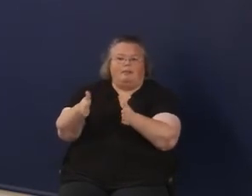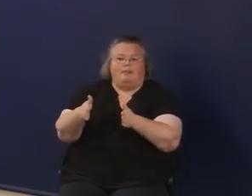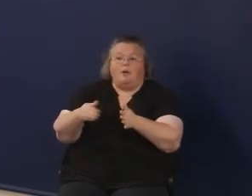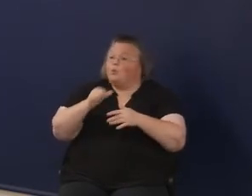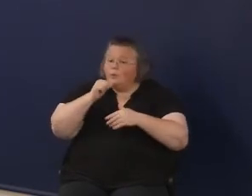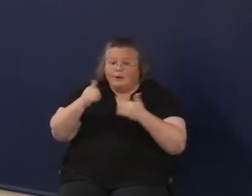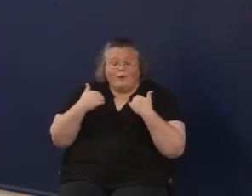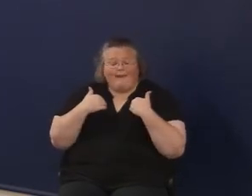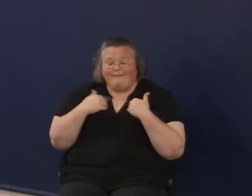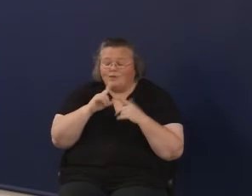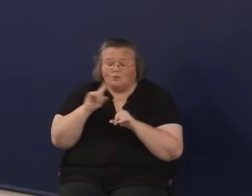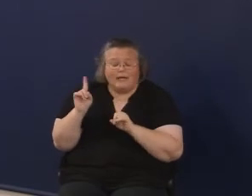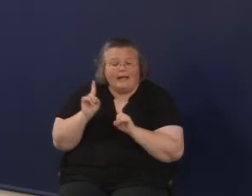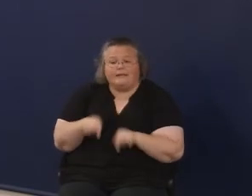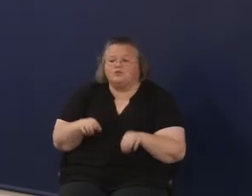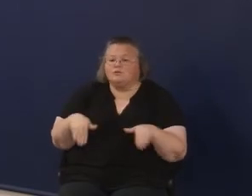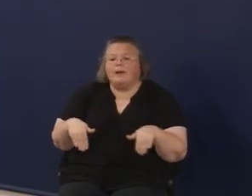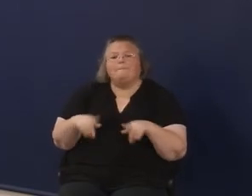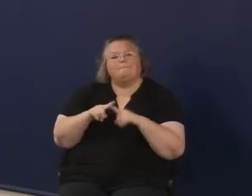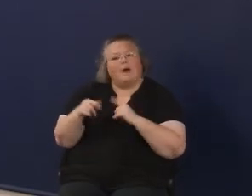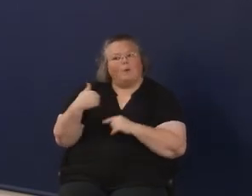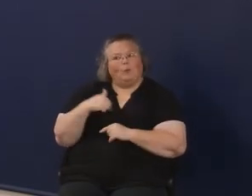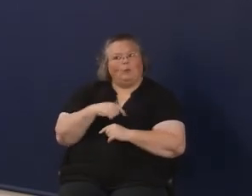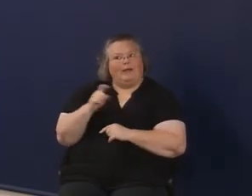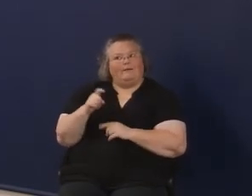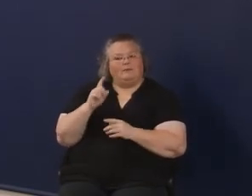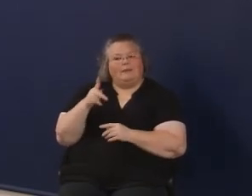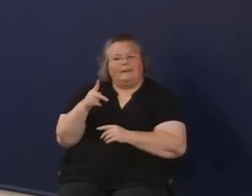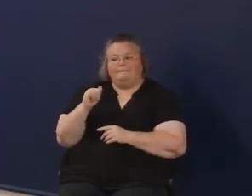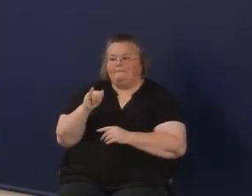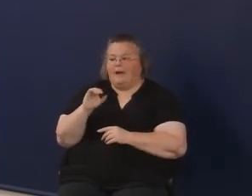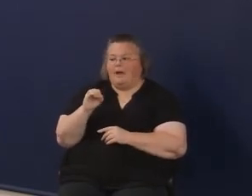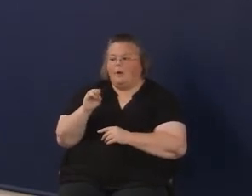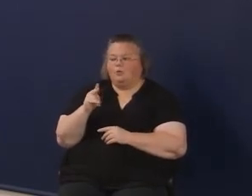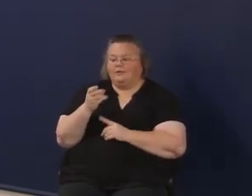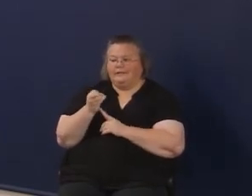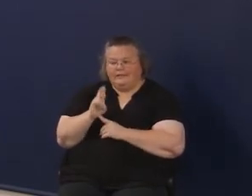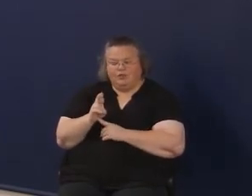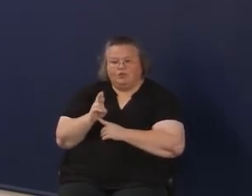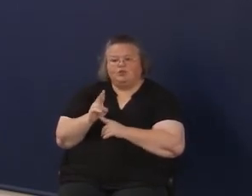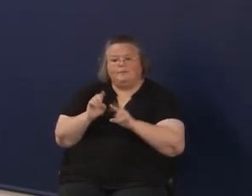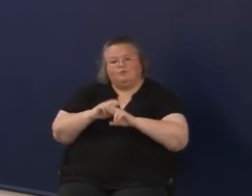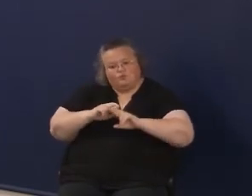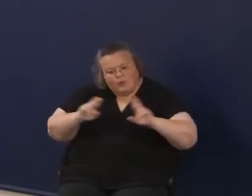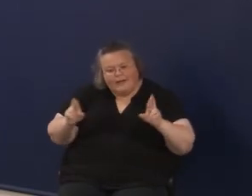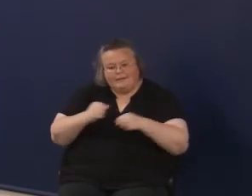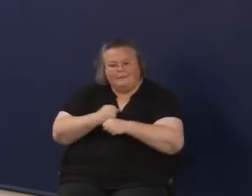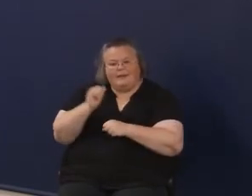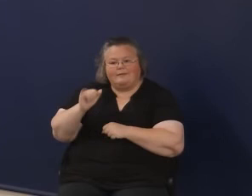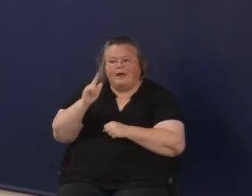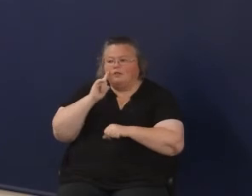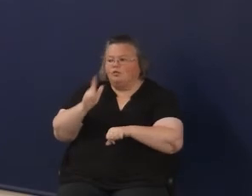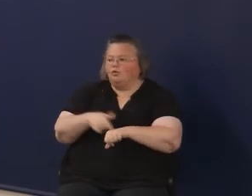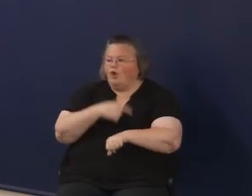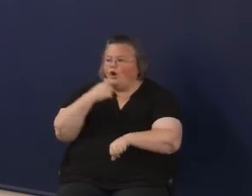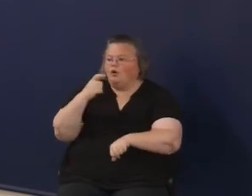answers, but we're that pioneer that is willing to take that long-term view to create it. It's not going to